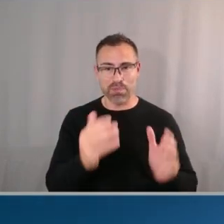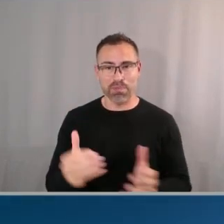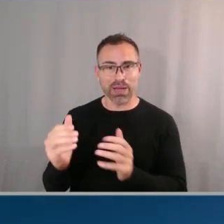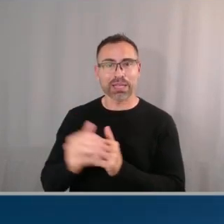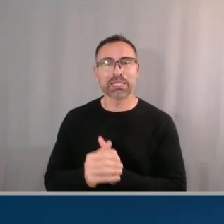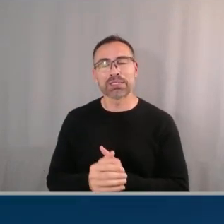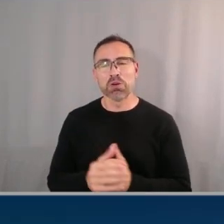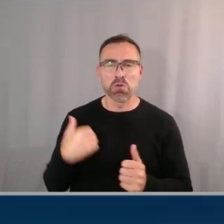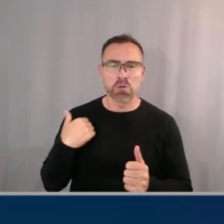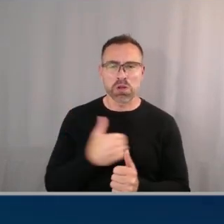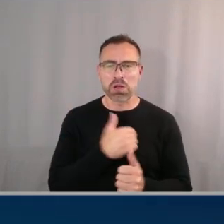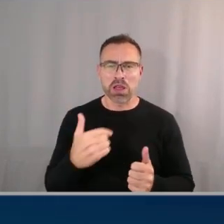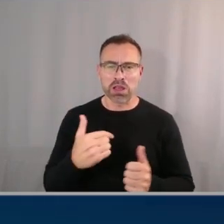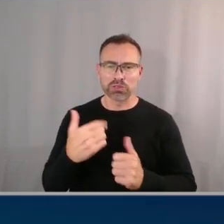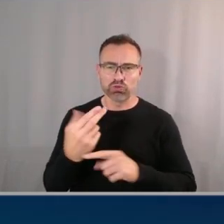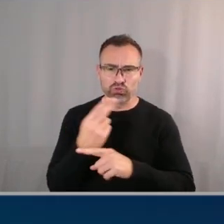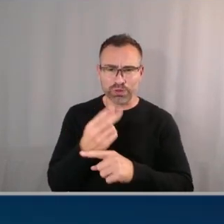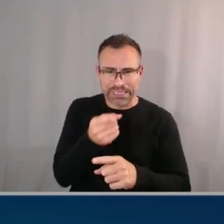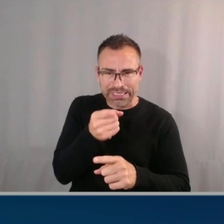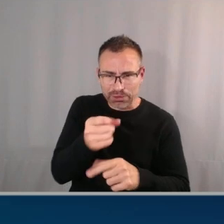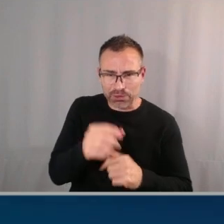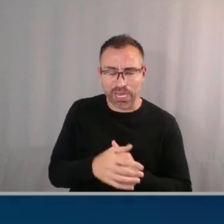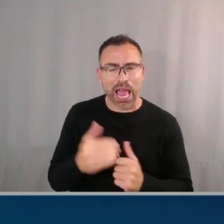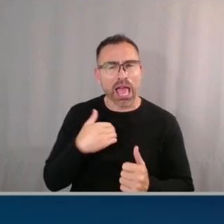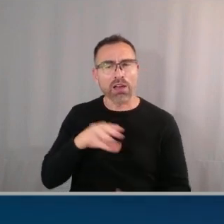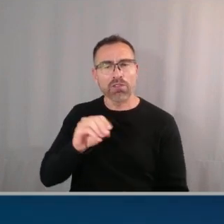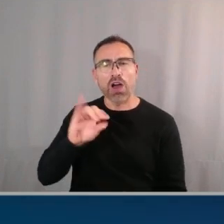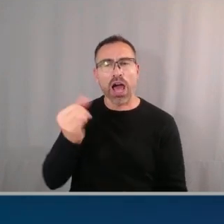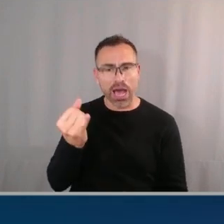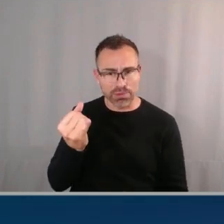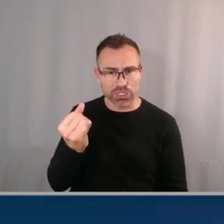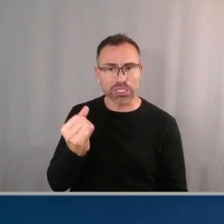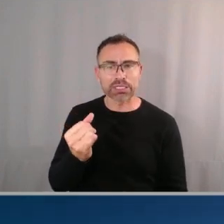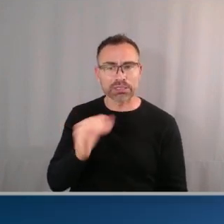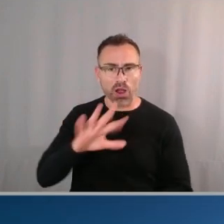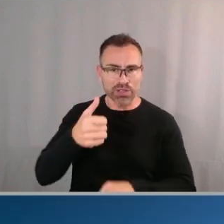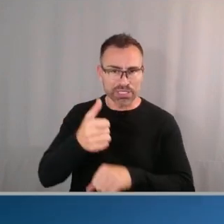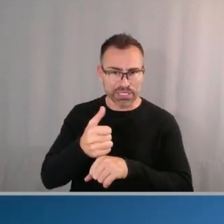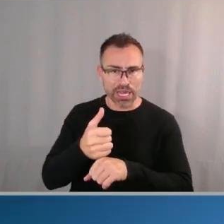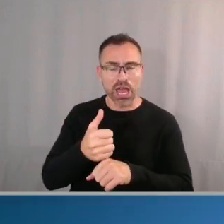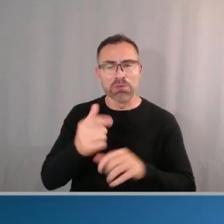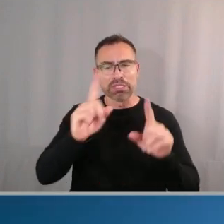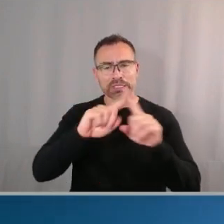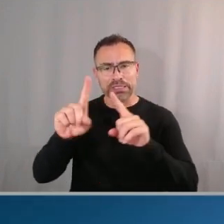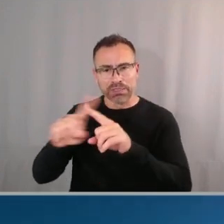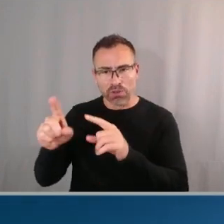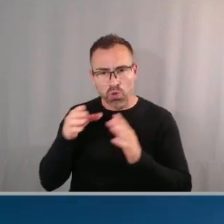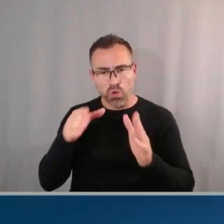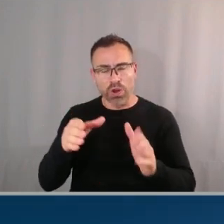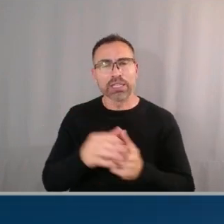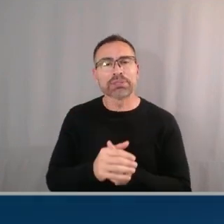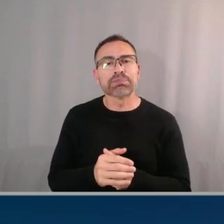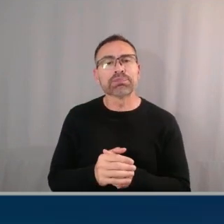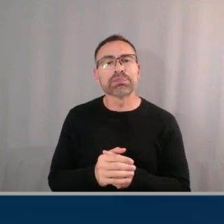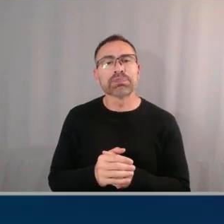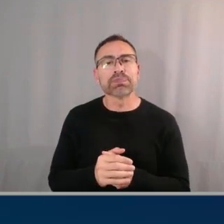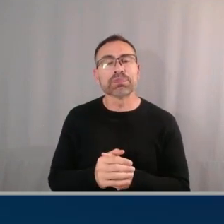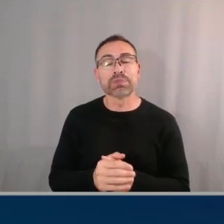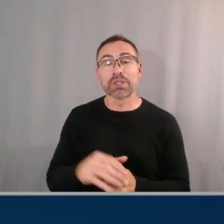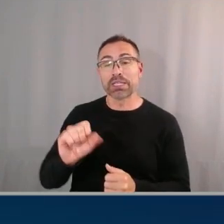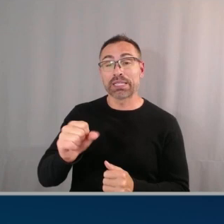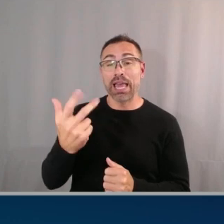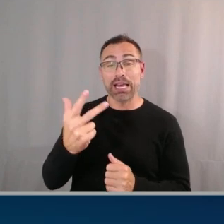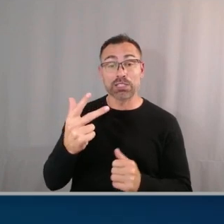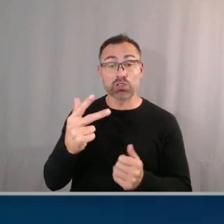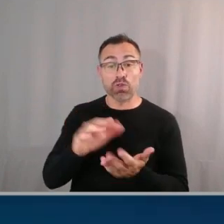for a moment I have some objects prefixed in various ways the the s3 metadata is actually very